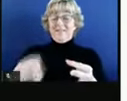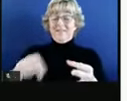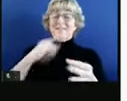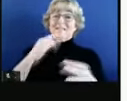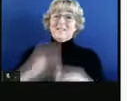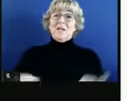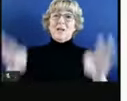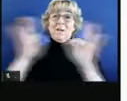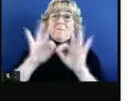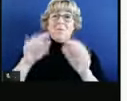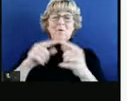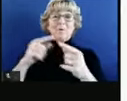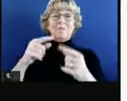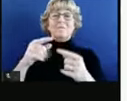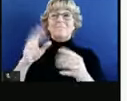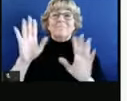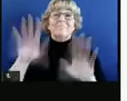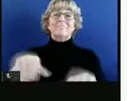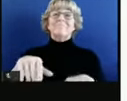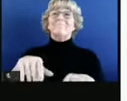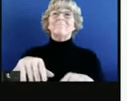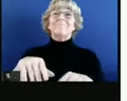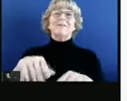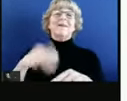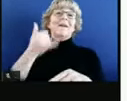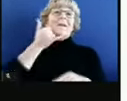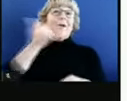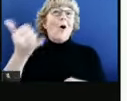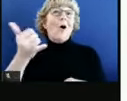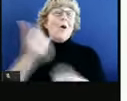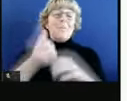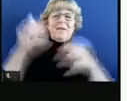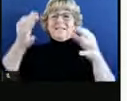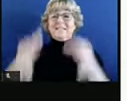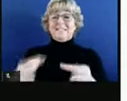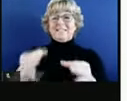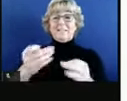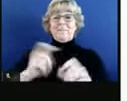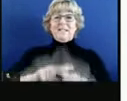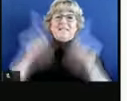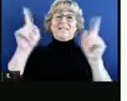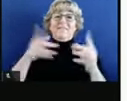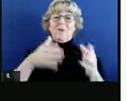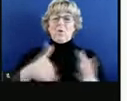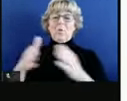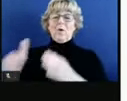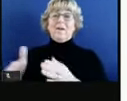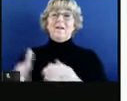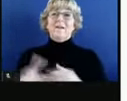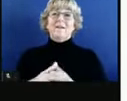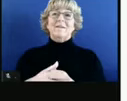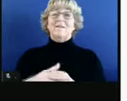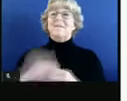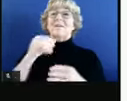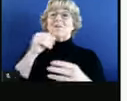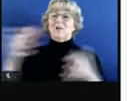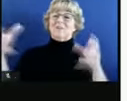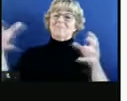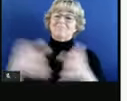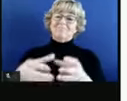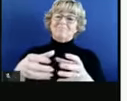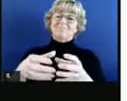one for you to consider. Call that Audible. Make a decision to do something a little different and decide not to gather